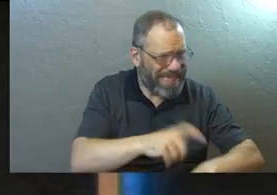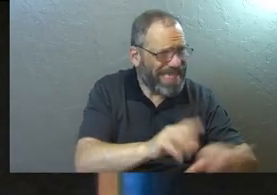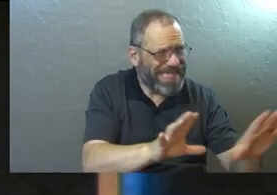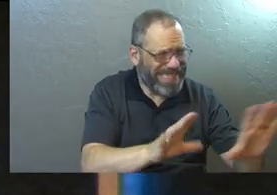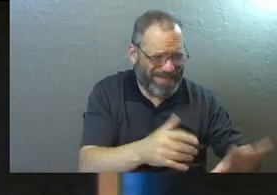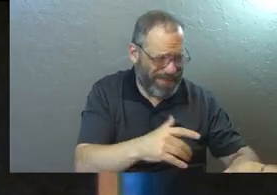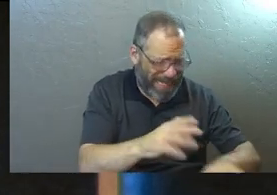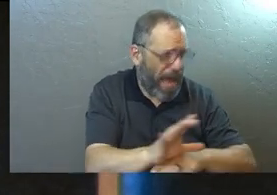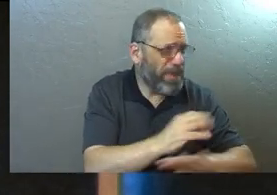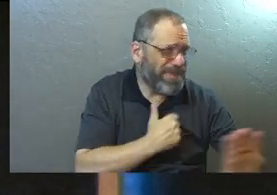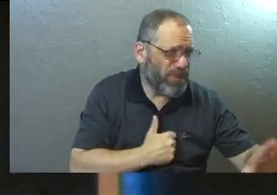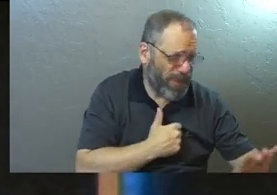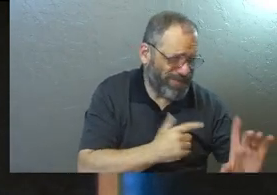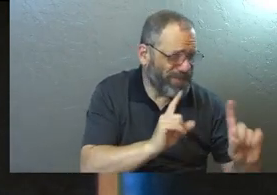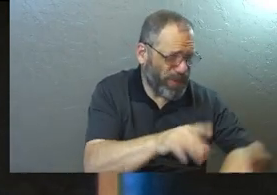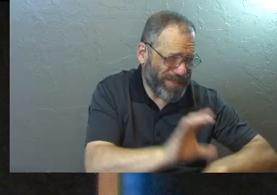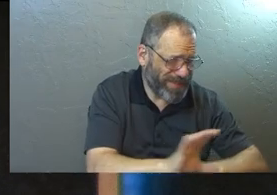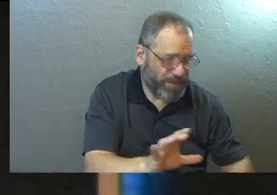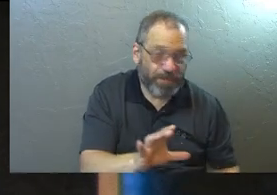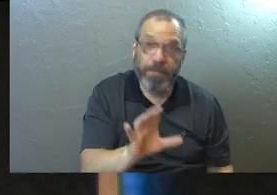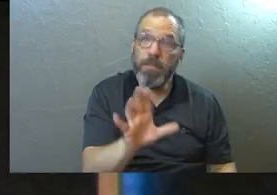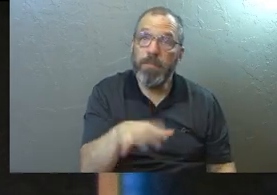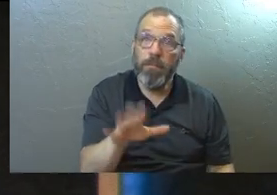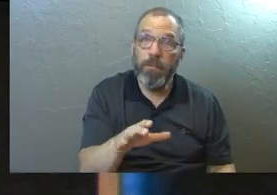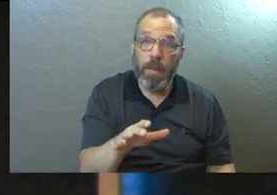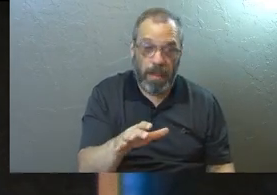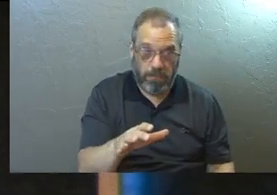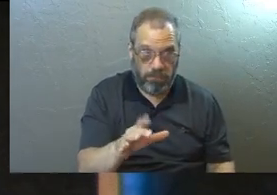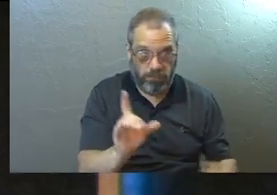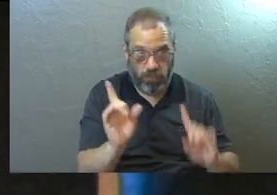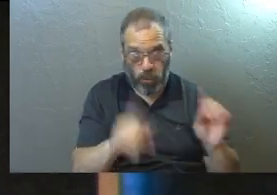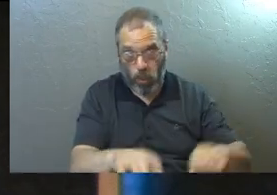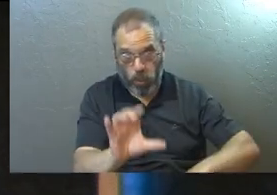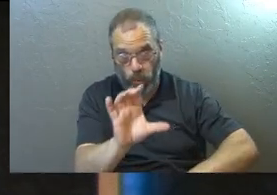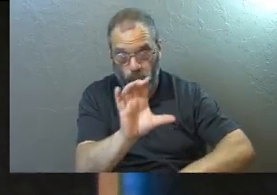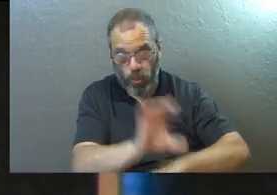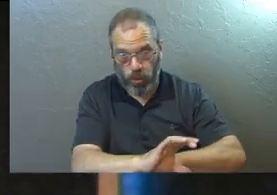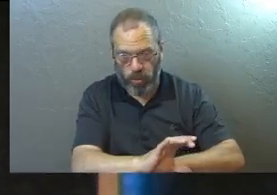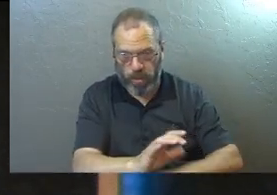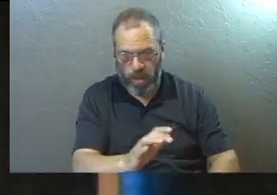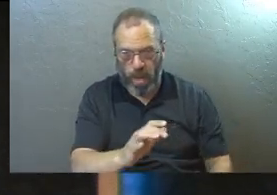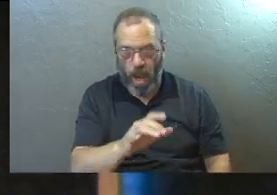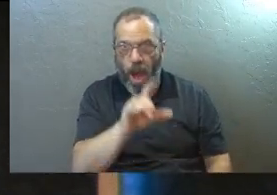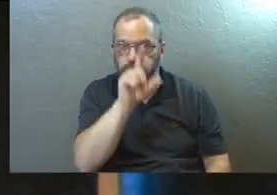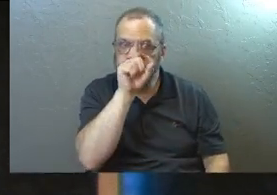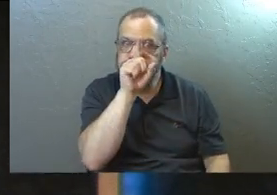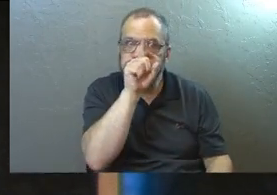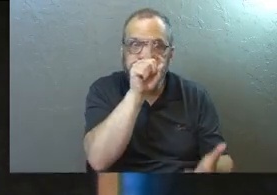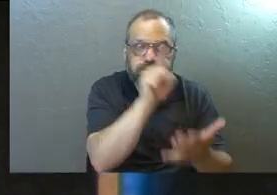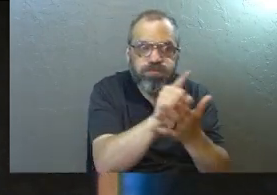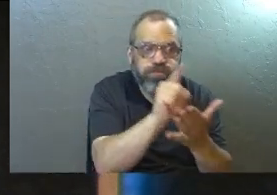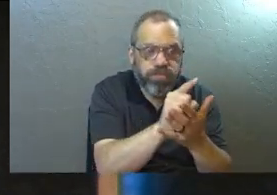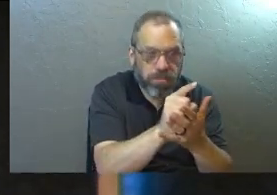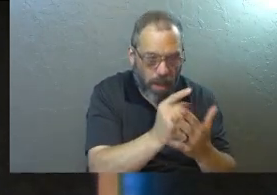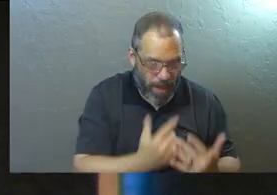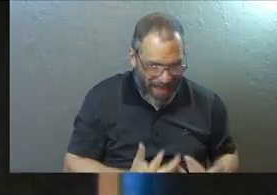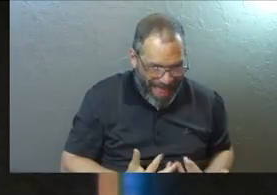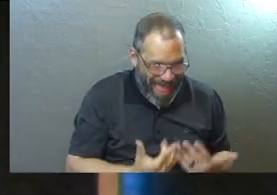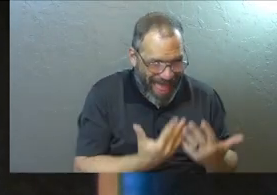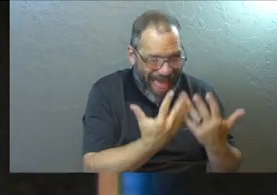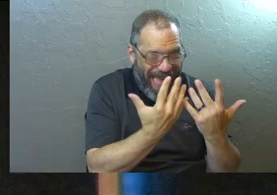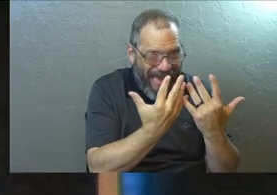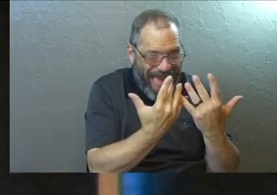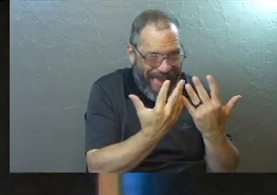space to get ourselves to church. And as we didn't get ourselves to church, our love for God started to